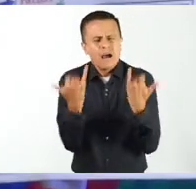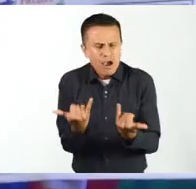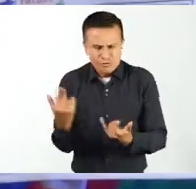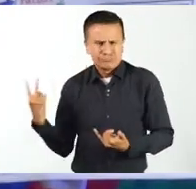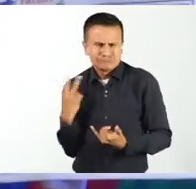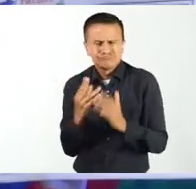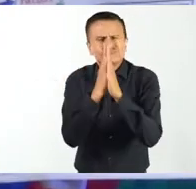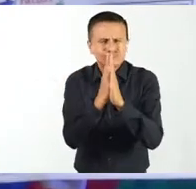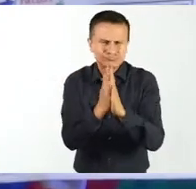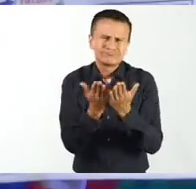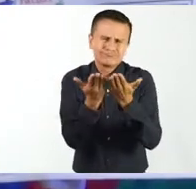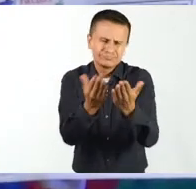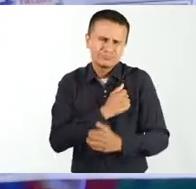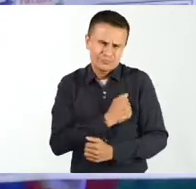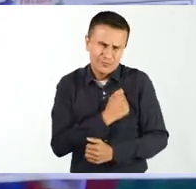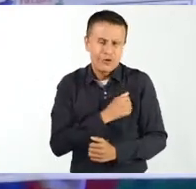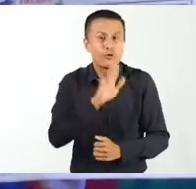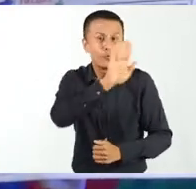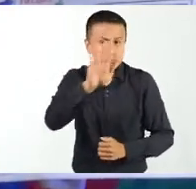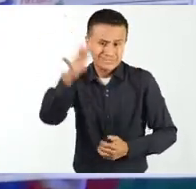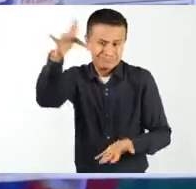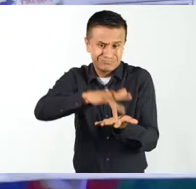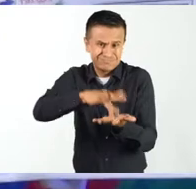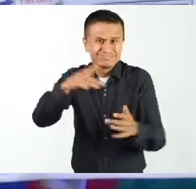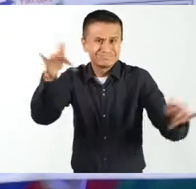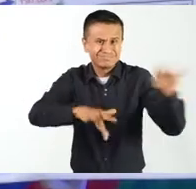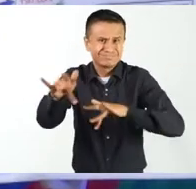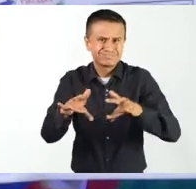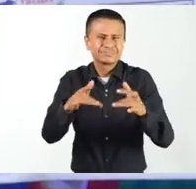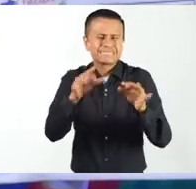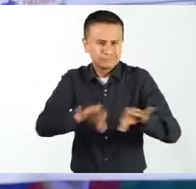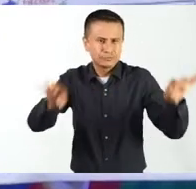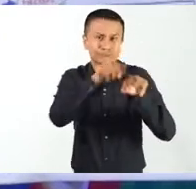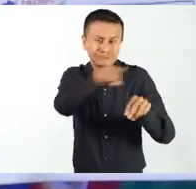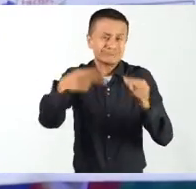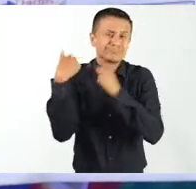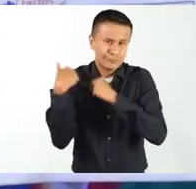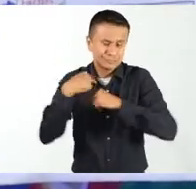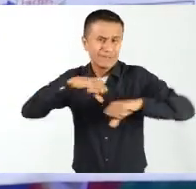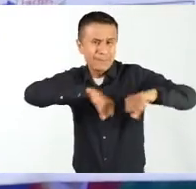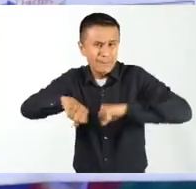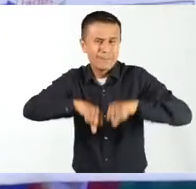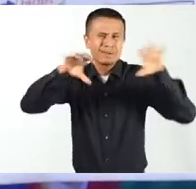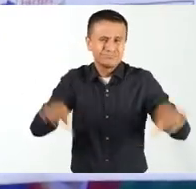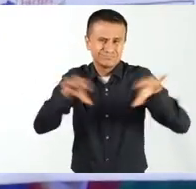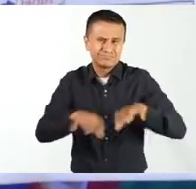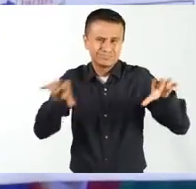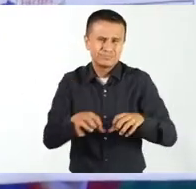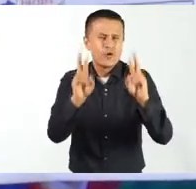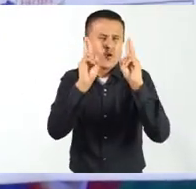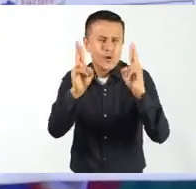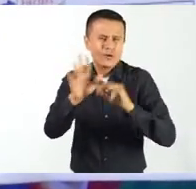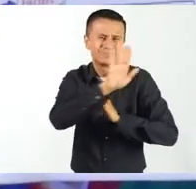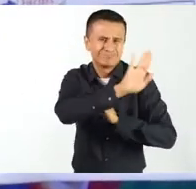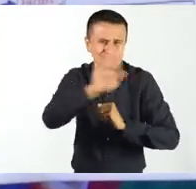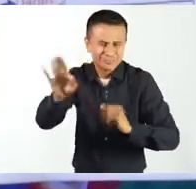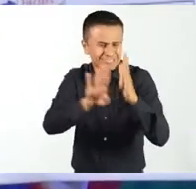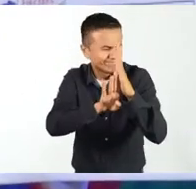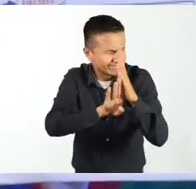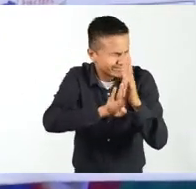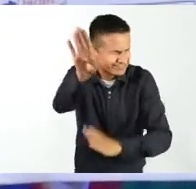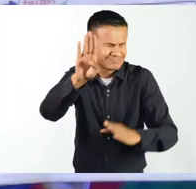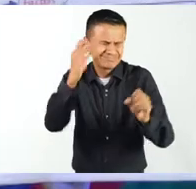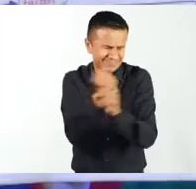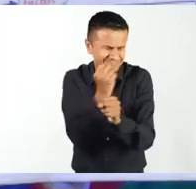it's the only thing that ever has. And our plea to you is you are those people in the room, specially chosen to do that task. And we